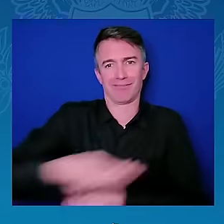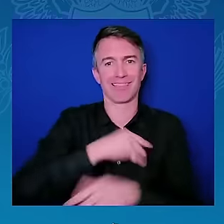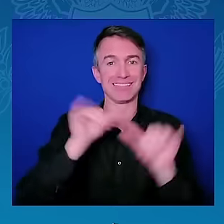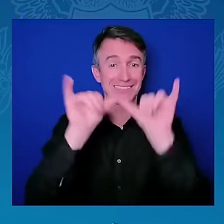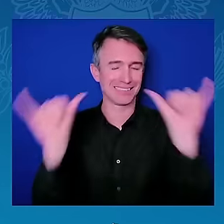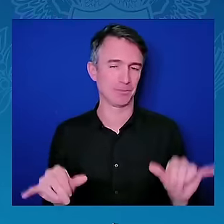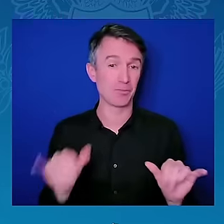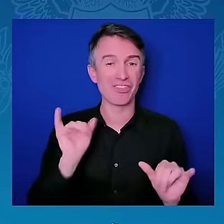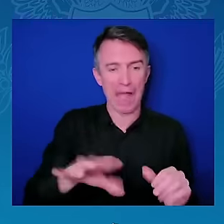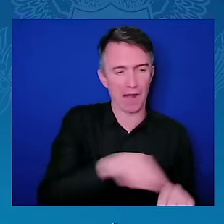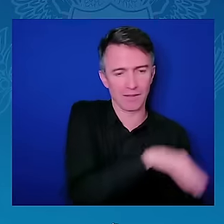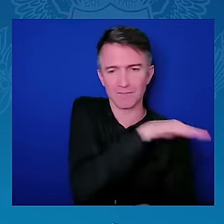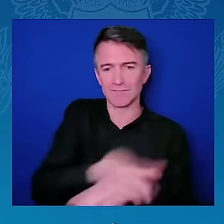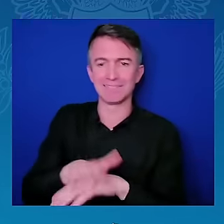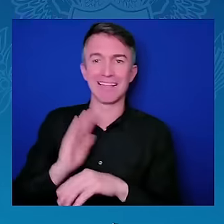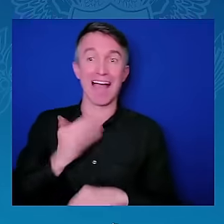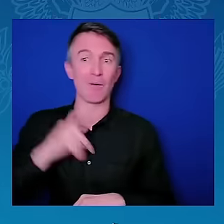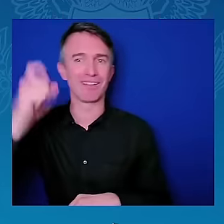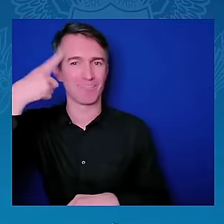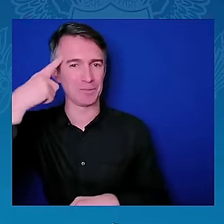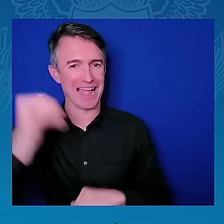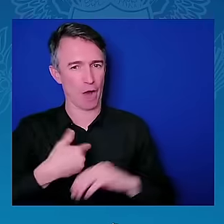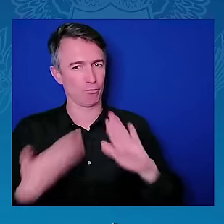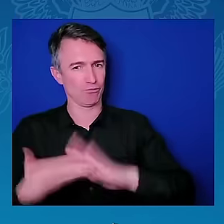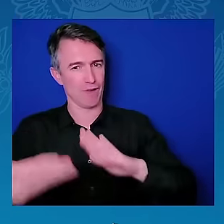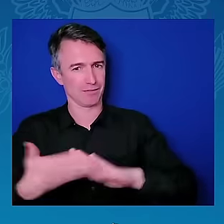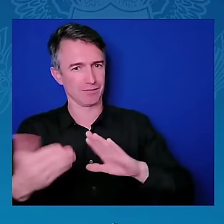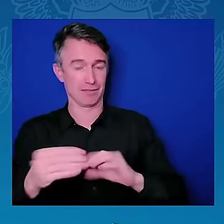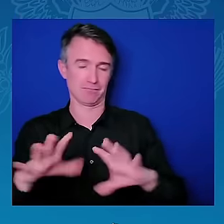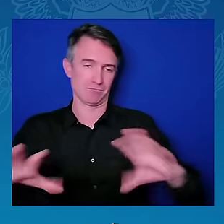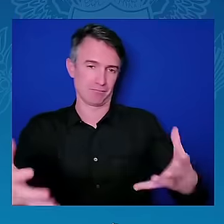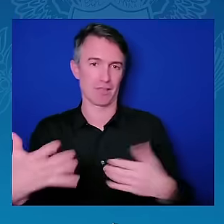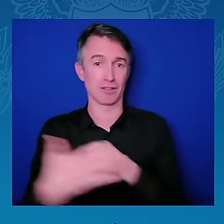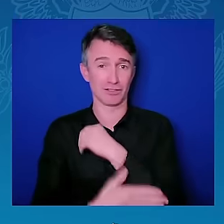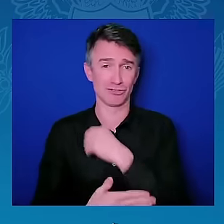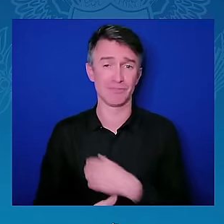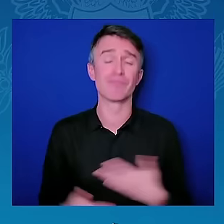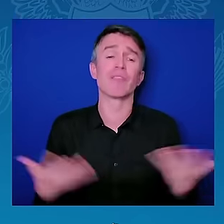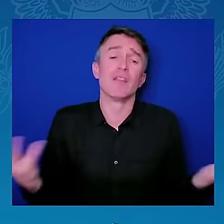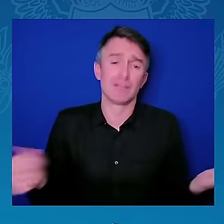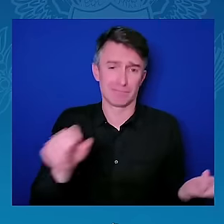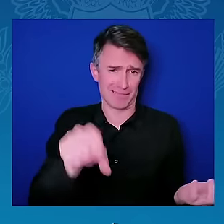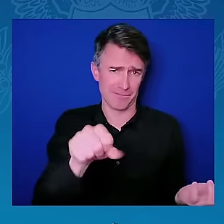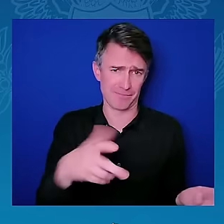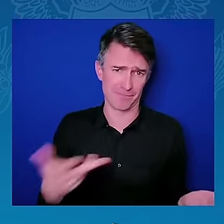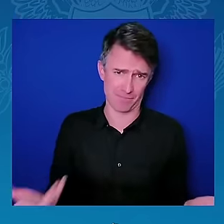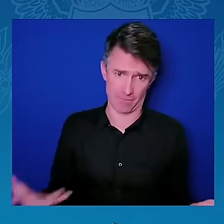of a billion dollars. You know? It would take me ages